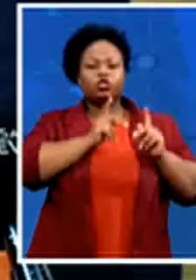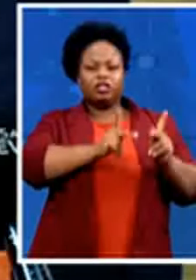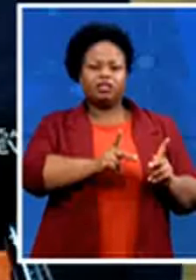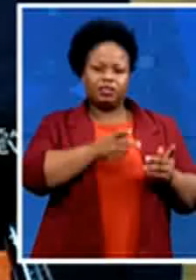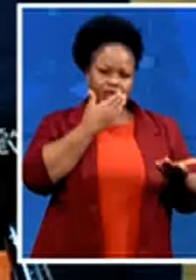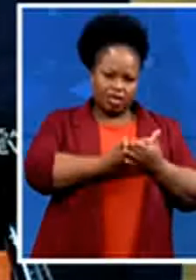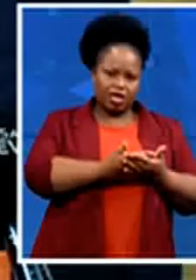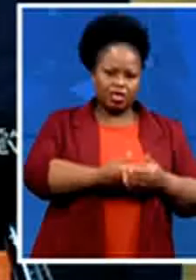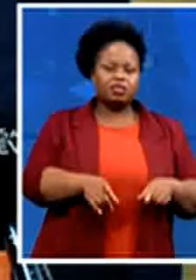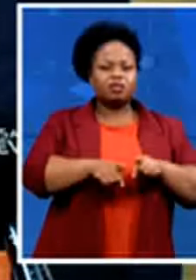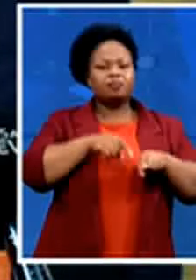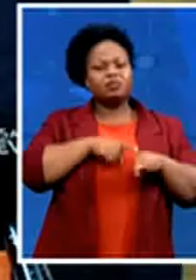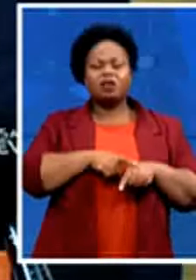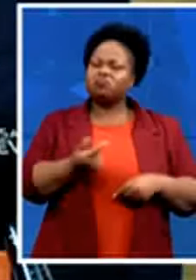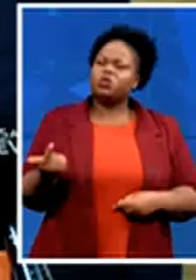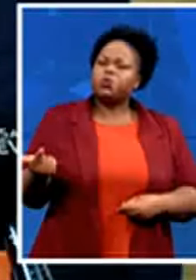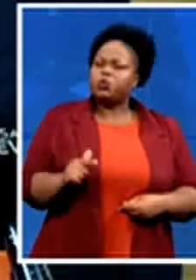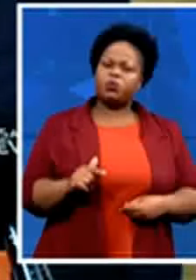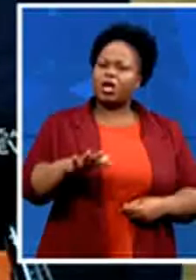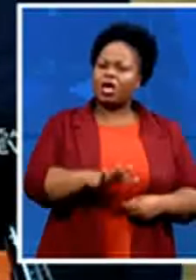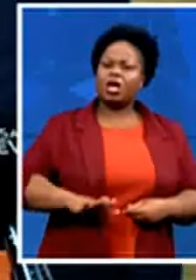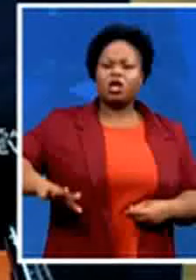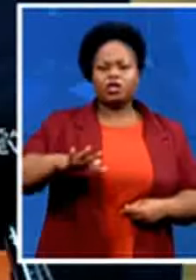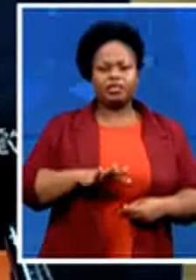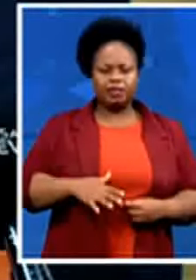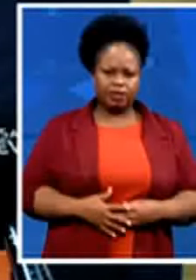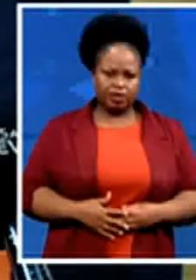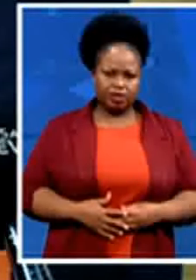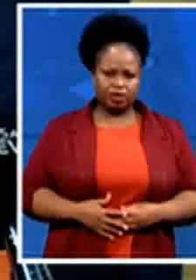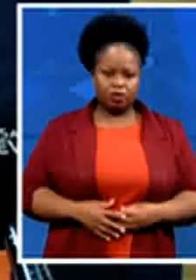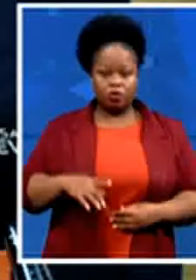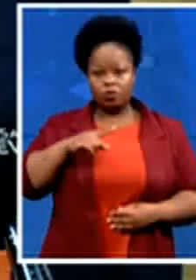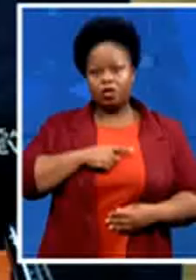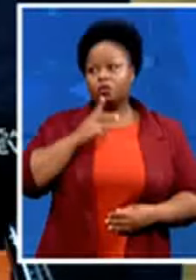areas we see the sprawling